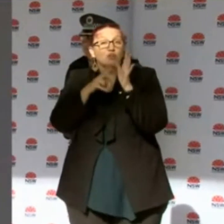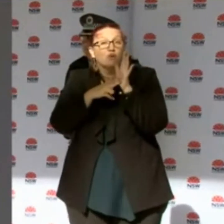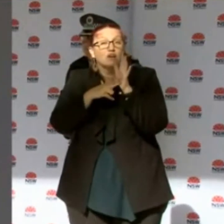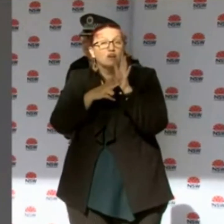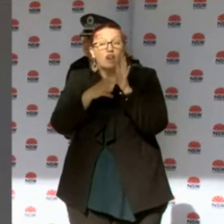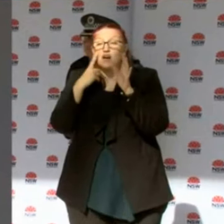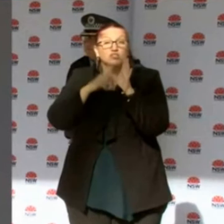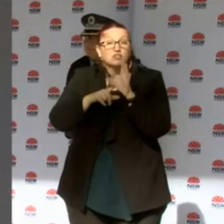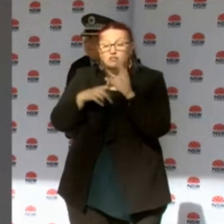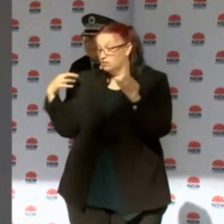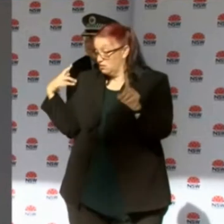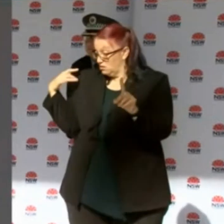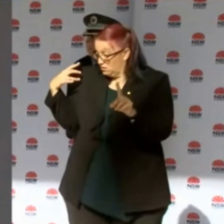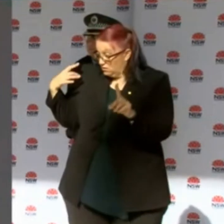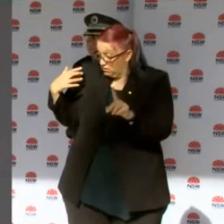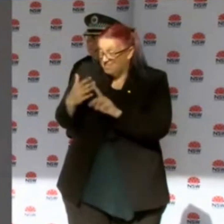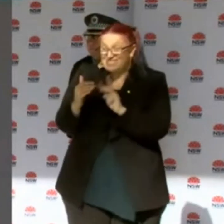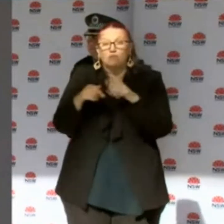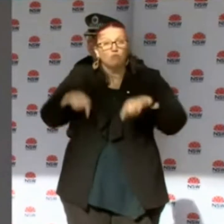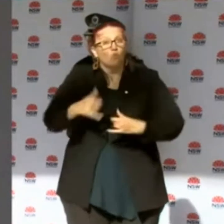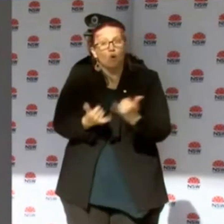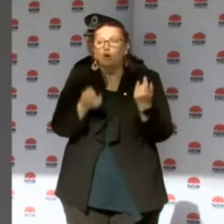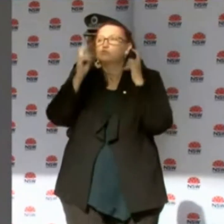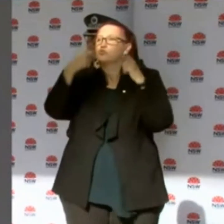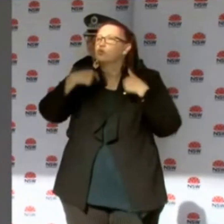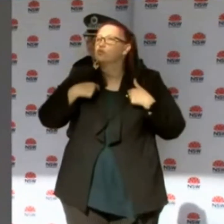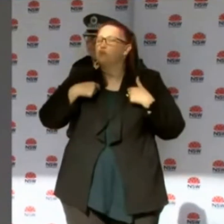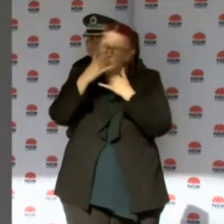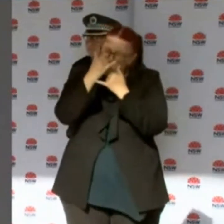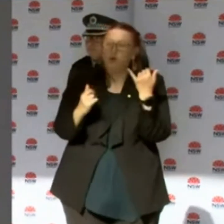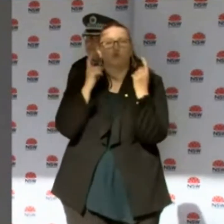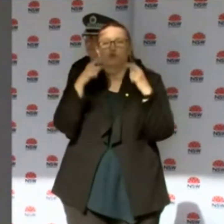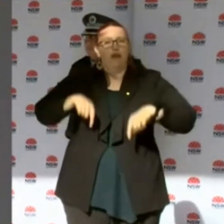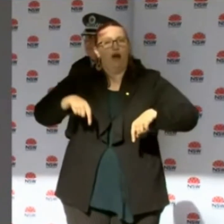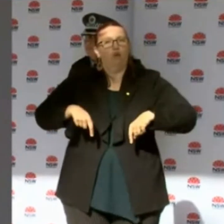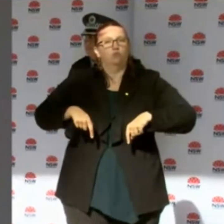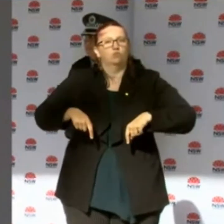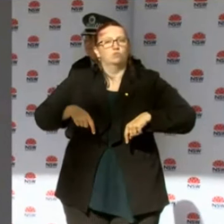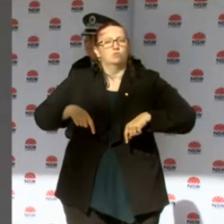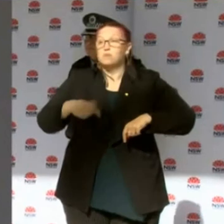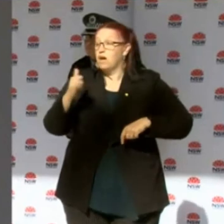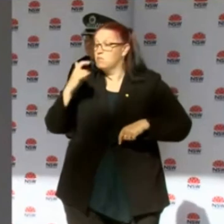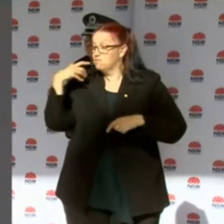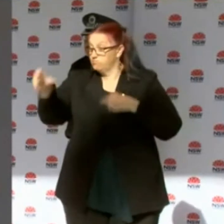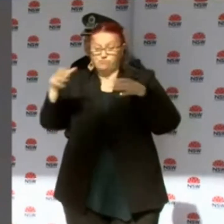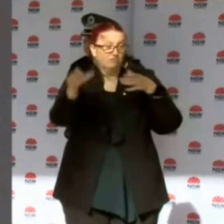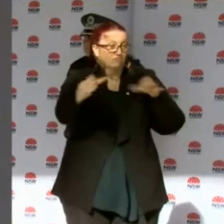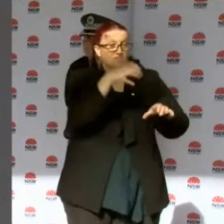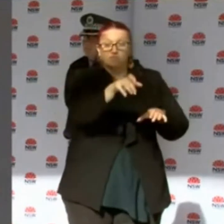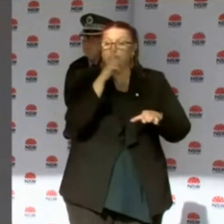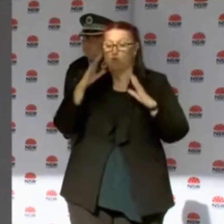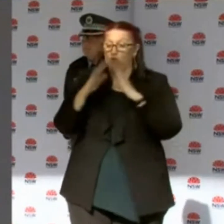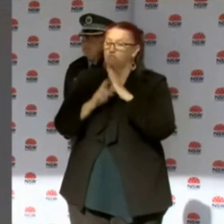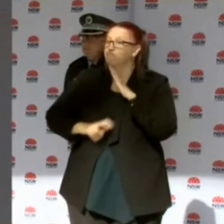extremely contagious. And we're also dealing with a situation where many people may be forced into isolation in the days ahead.